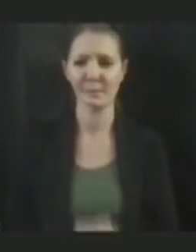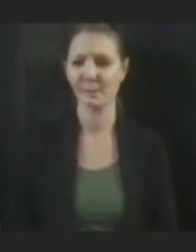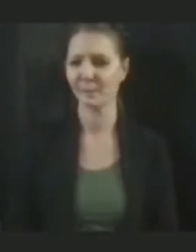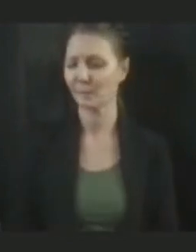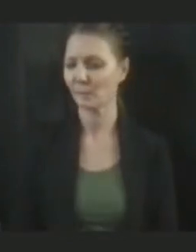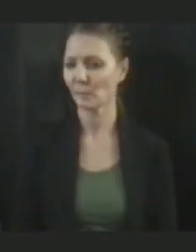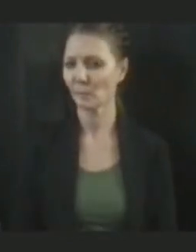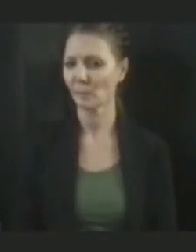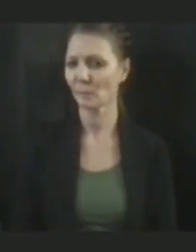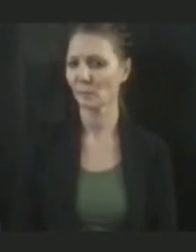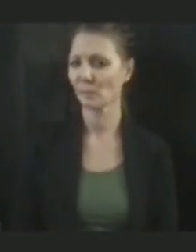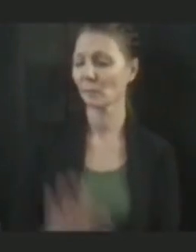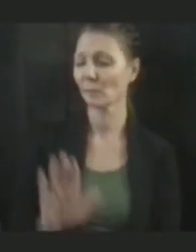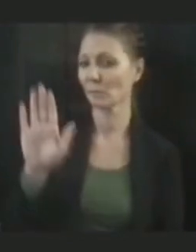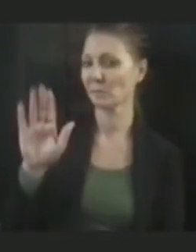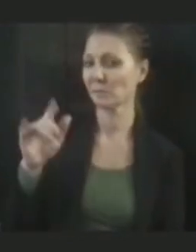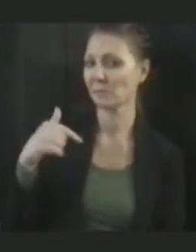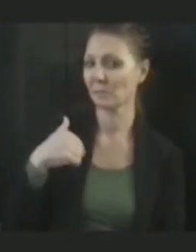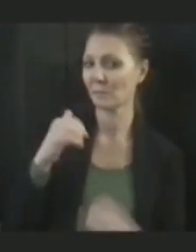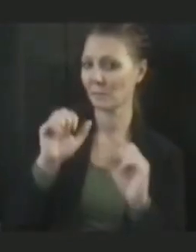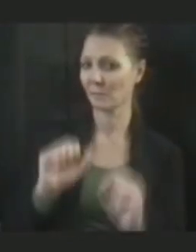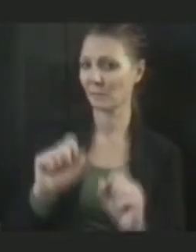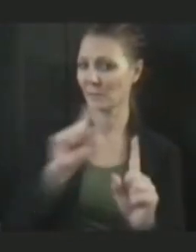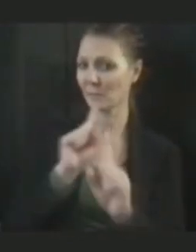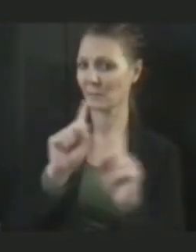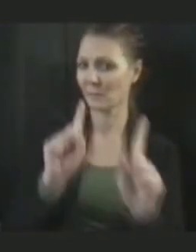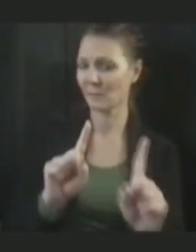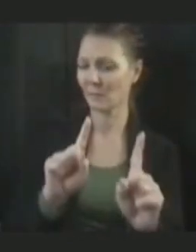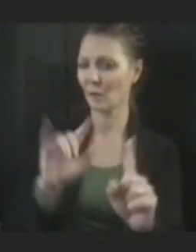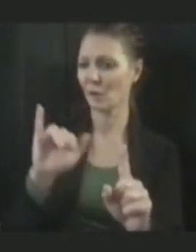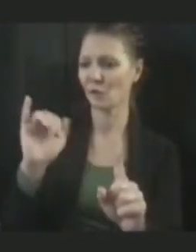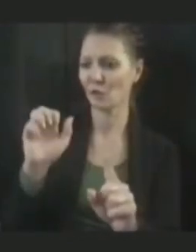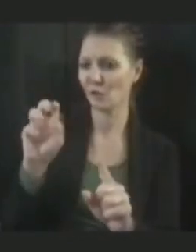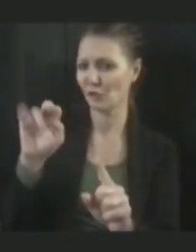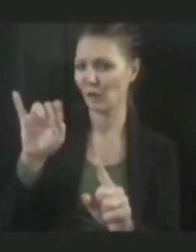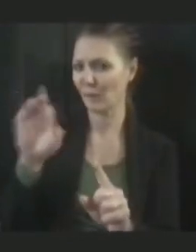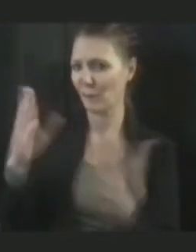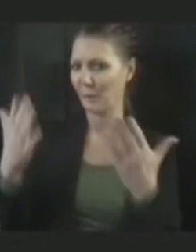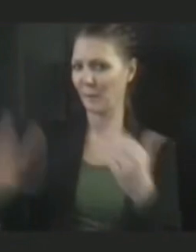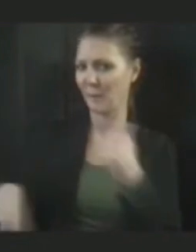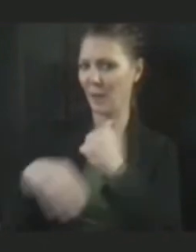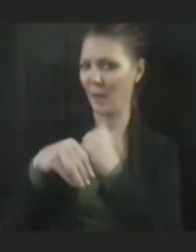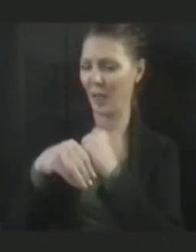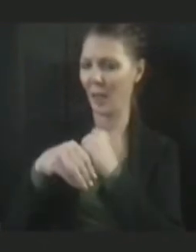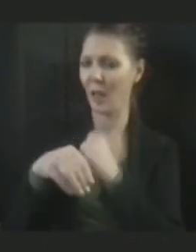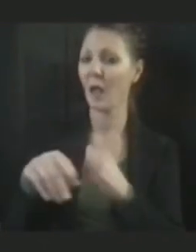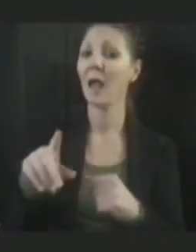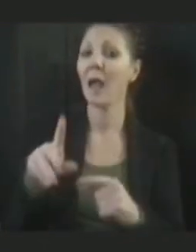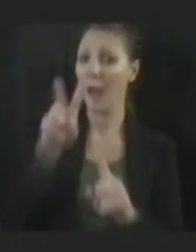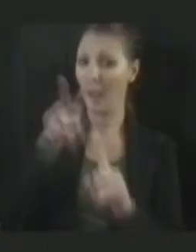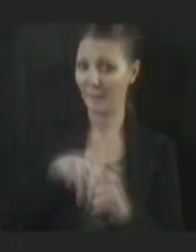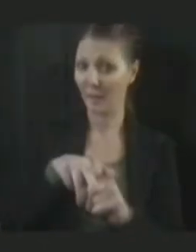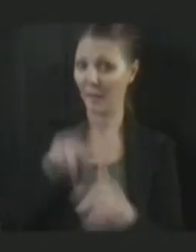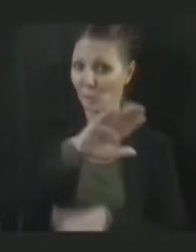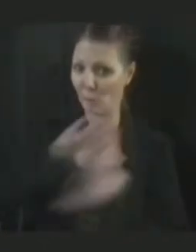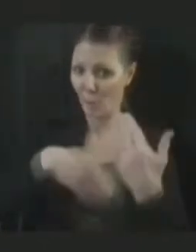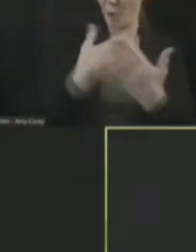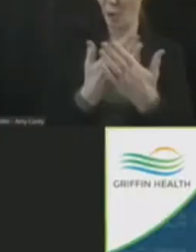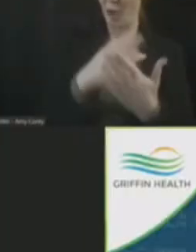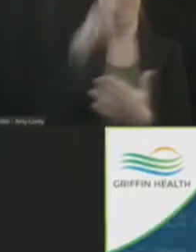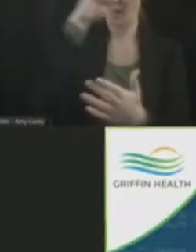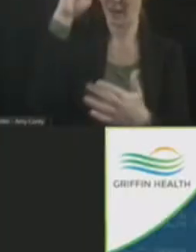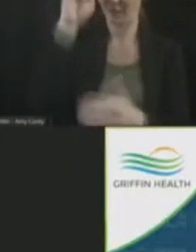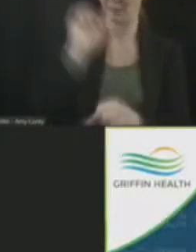Yeah, I can answer that. And Jennifer may want to jump in. So it applies to all hospital employees.